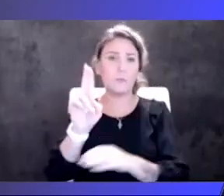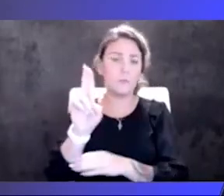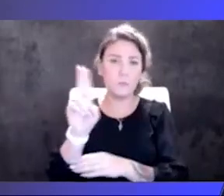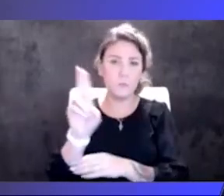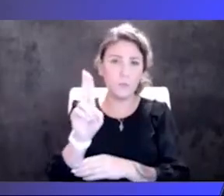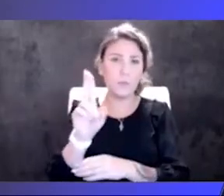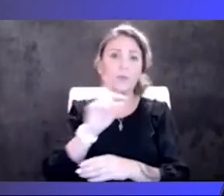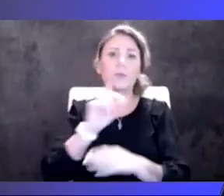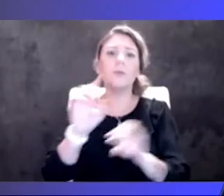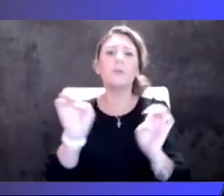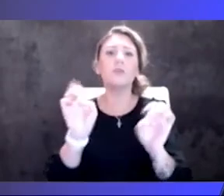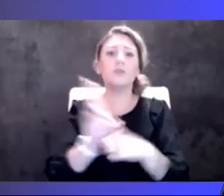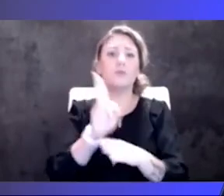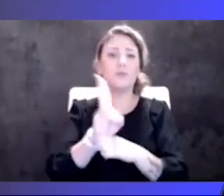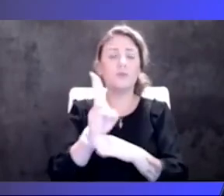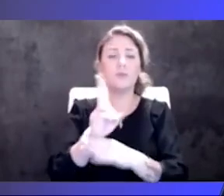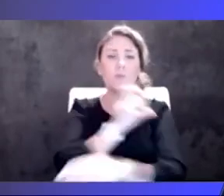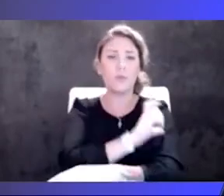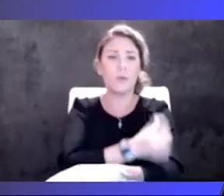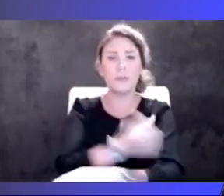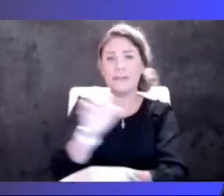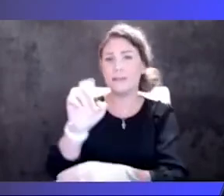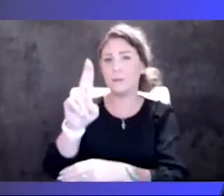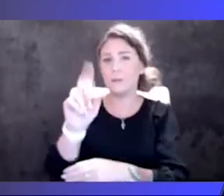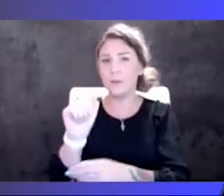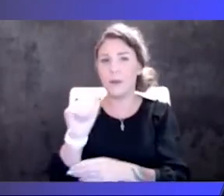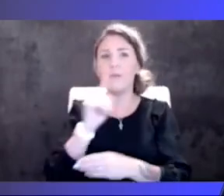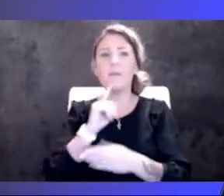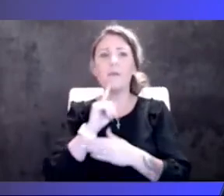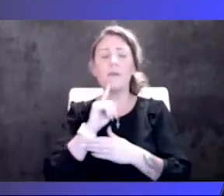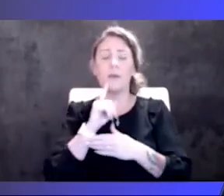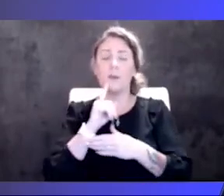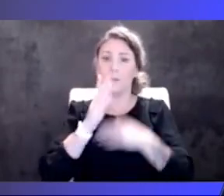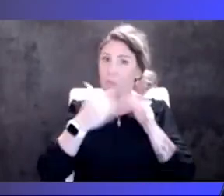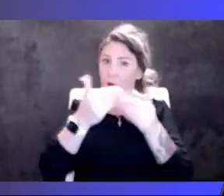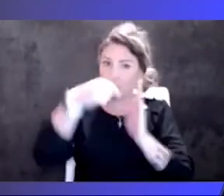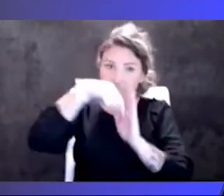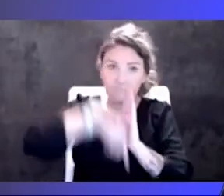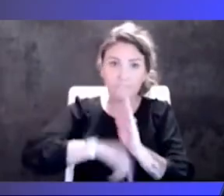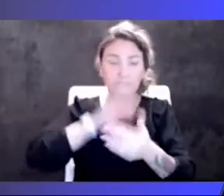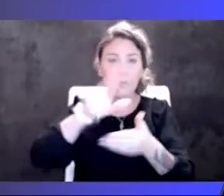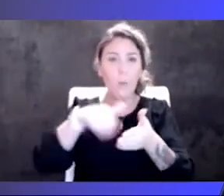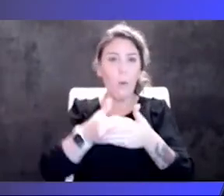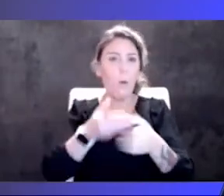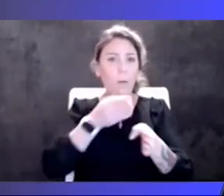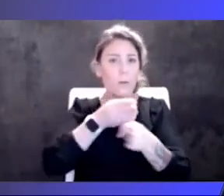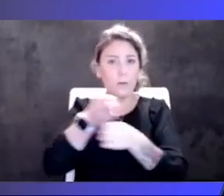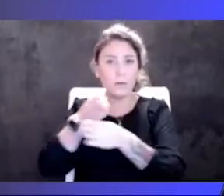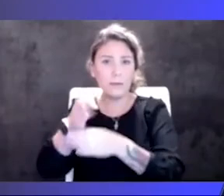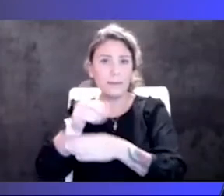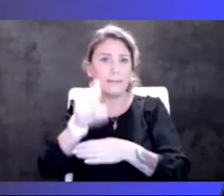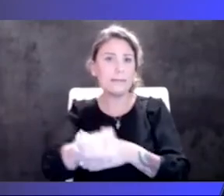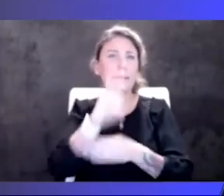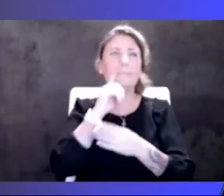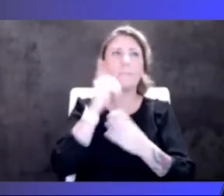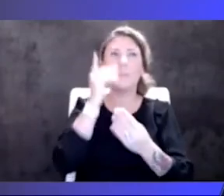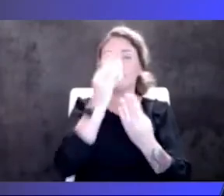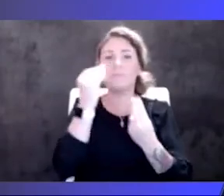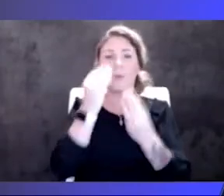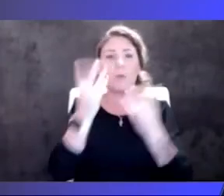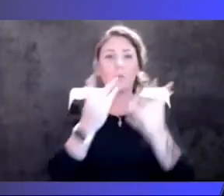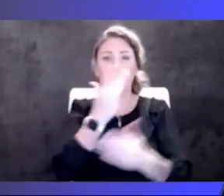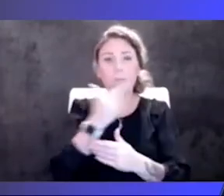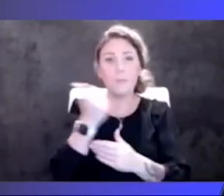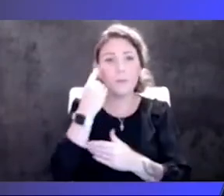through an extensive planning process to try to understand all the different pathways that we need to consider and what might work best to get it to people